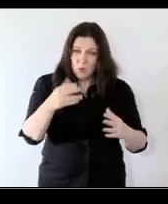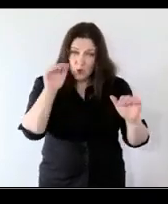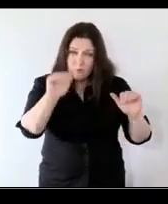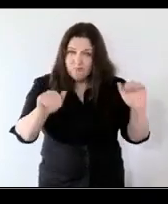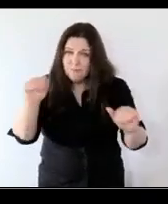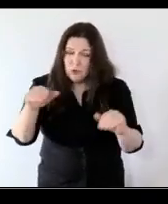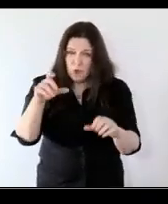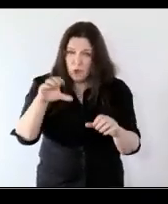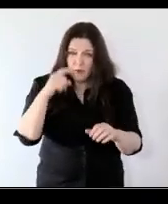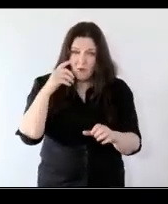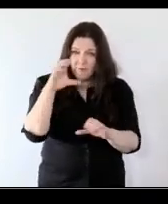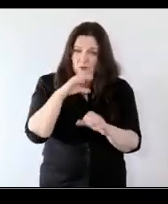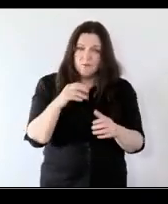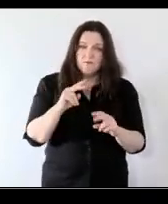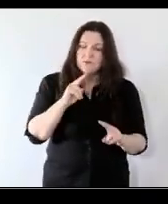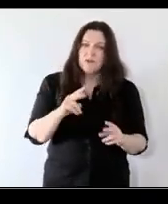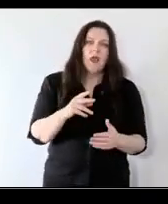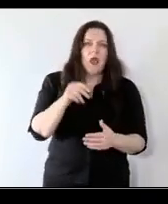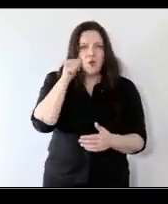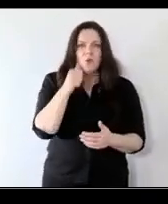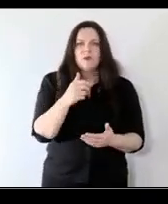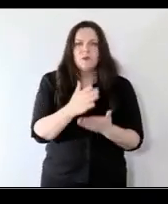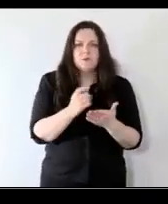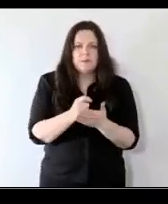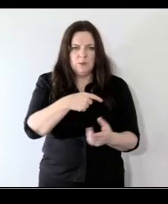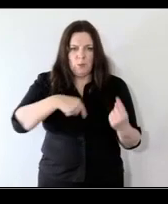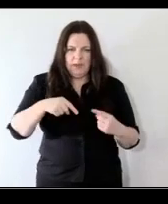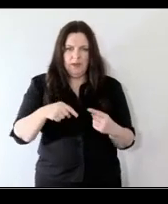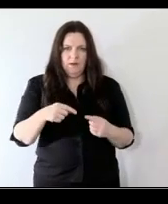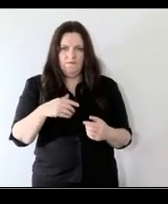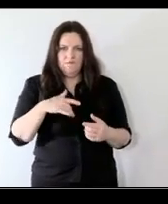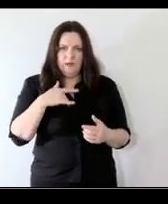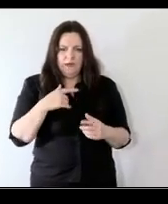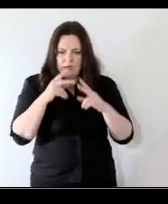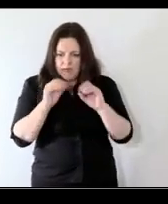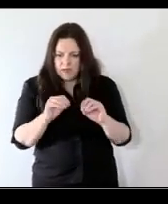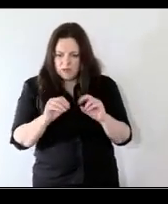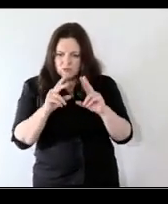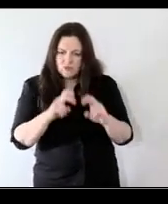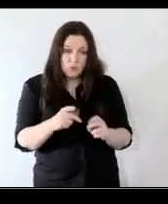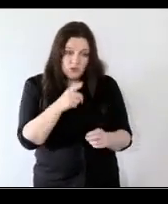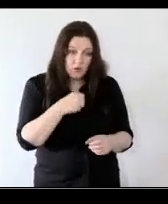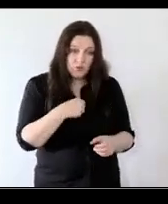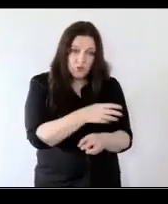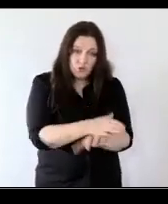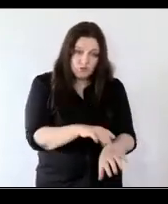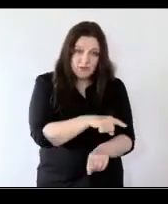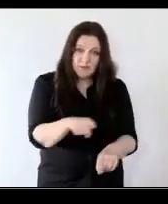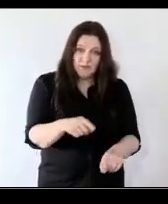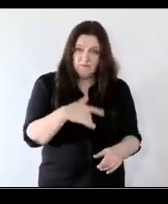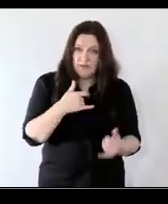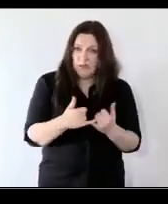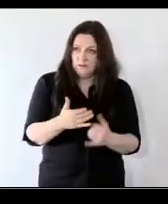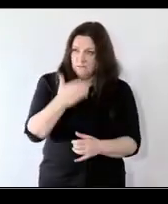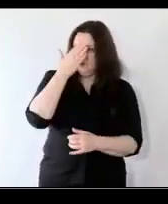be afraid because i think there is that stigma that sometimes as practitioners we're worried about if we talk about poverty to children who are in poverty that